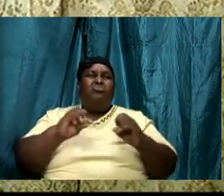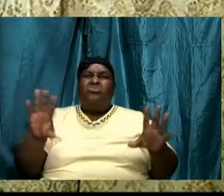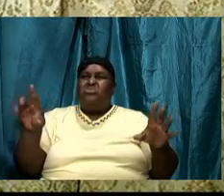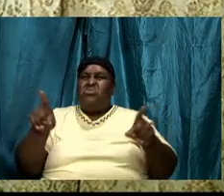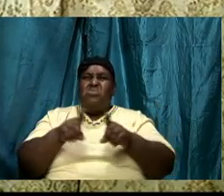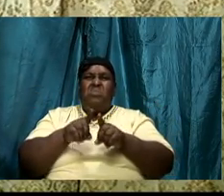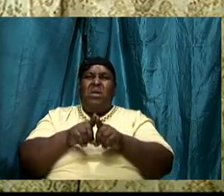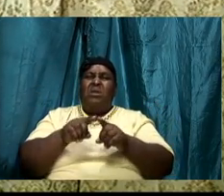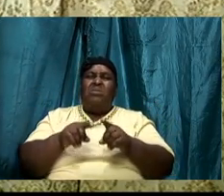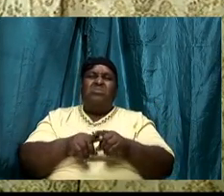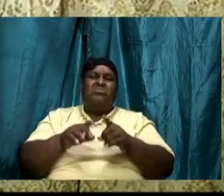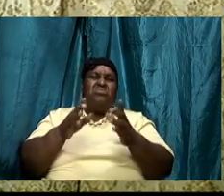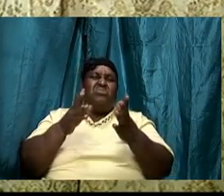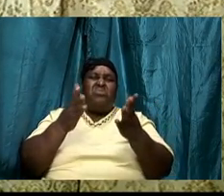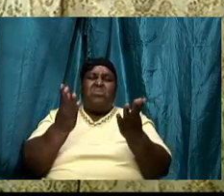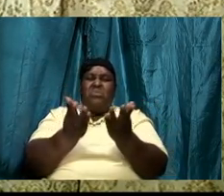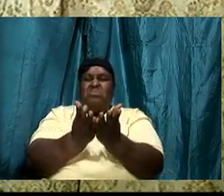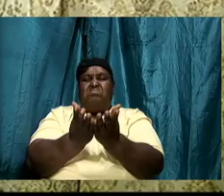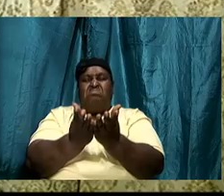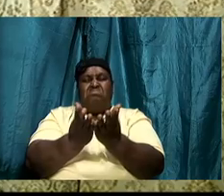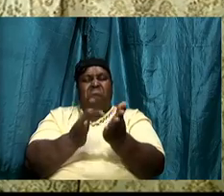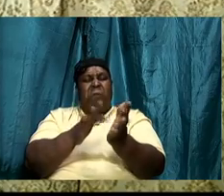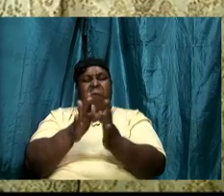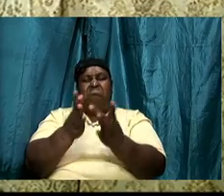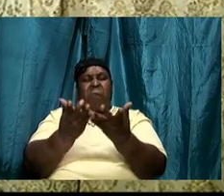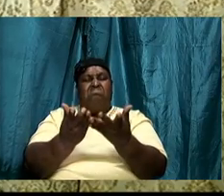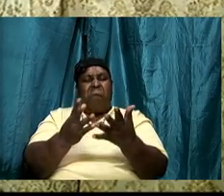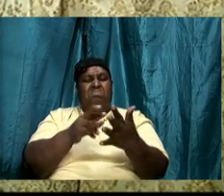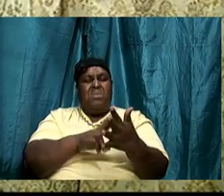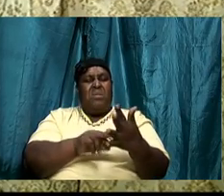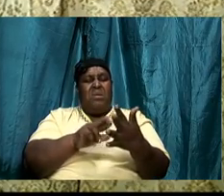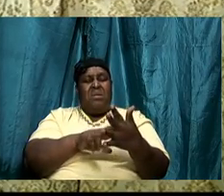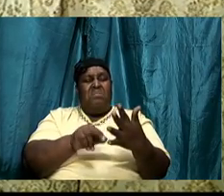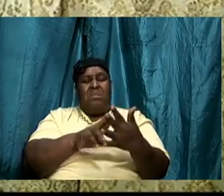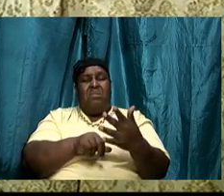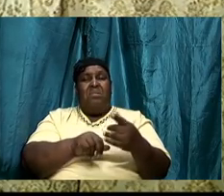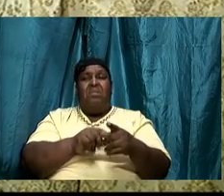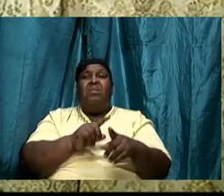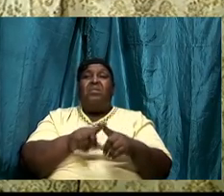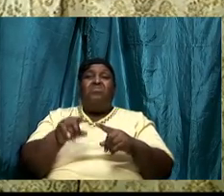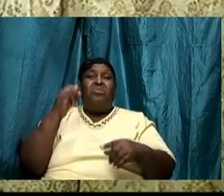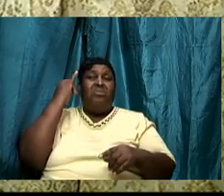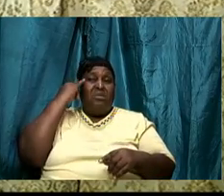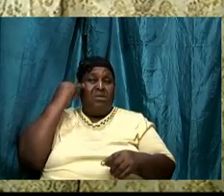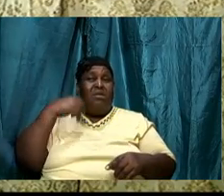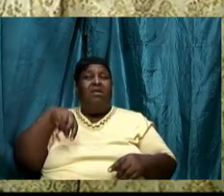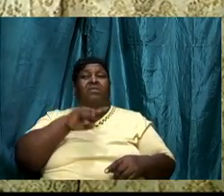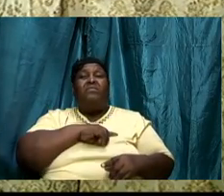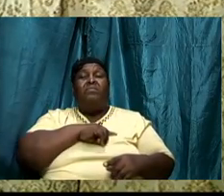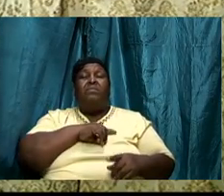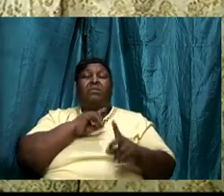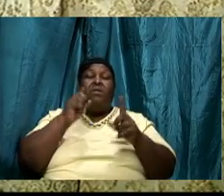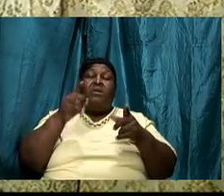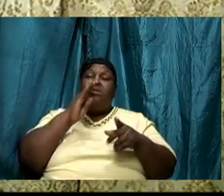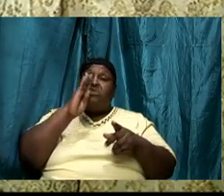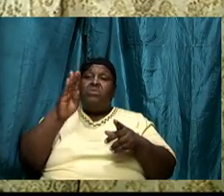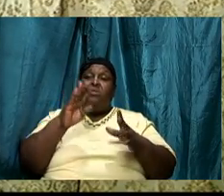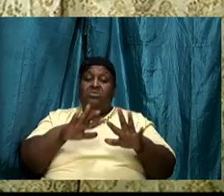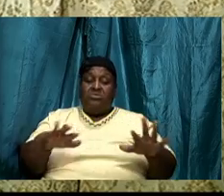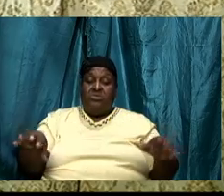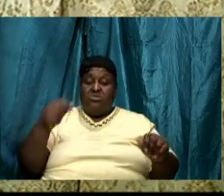like certain things and one of the things I don't like is to read but if we are going to be children of God